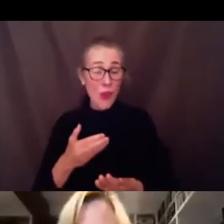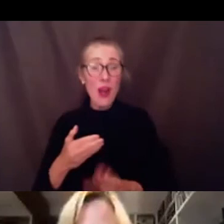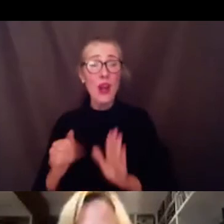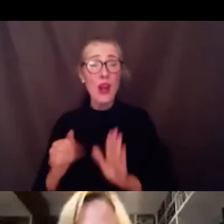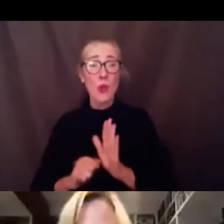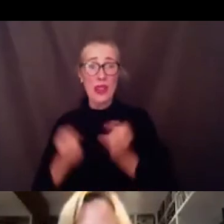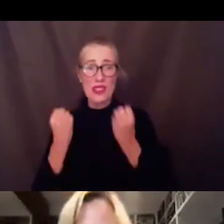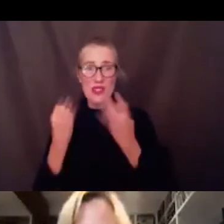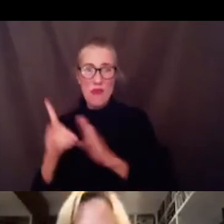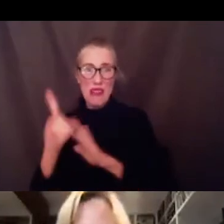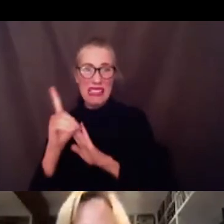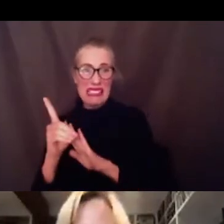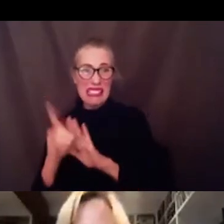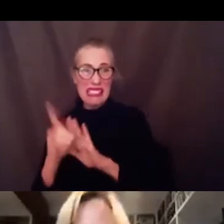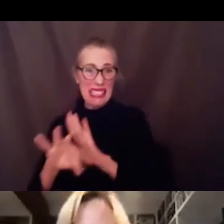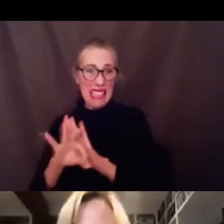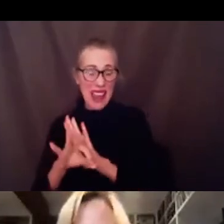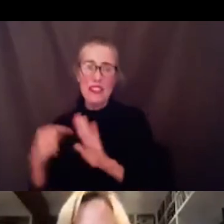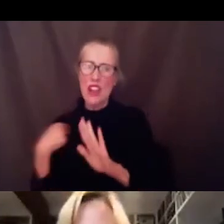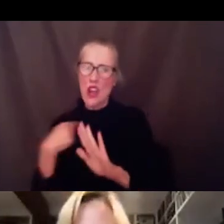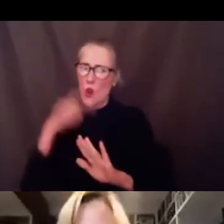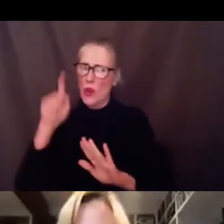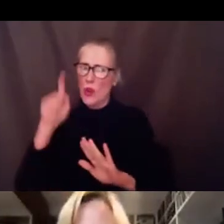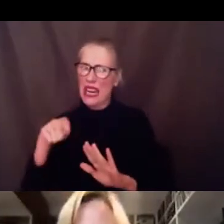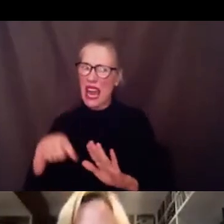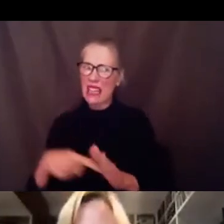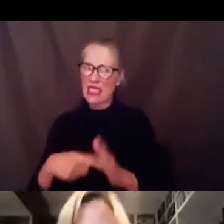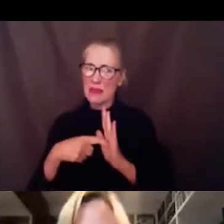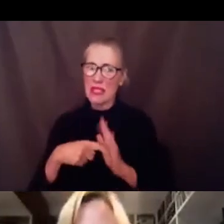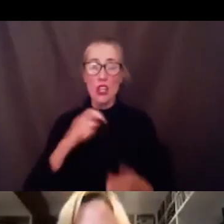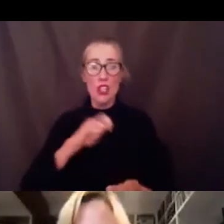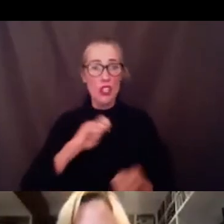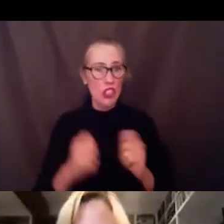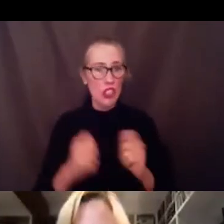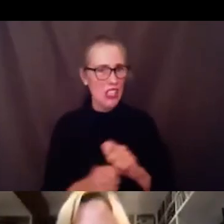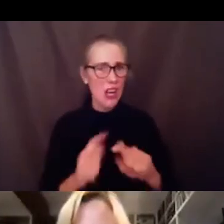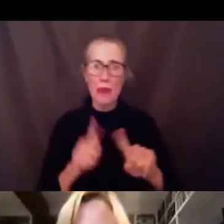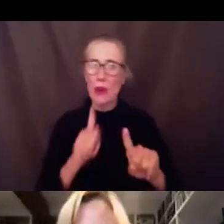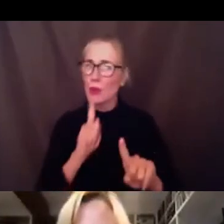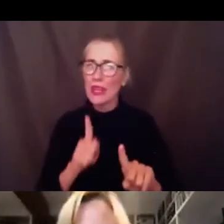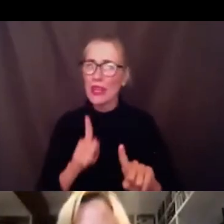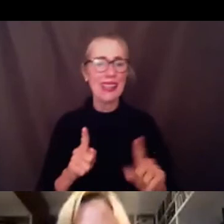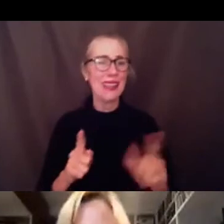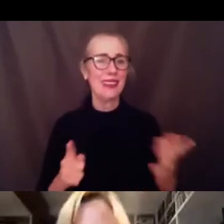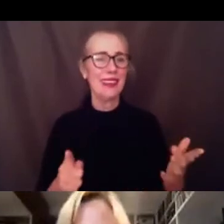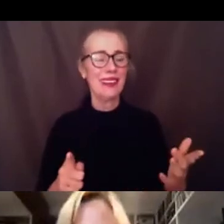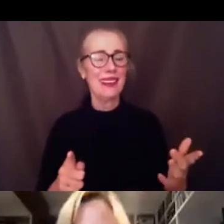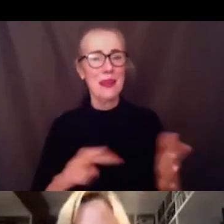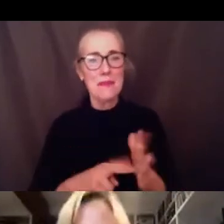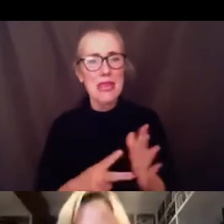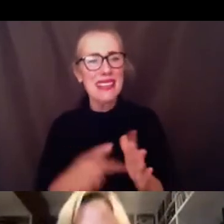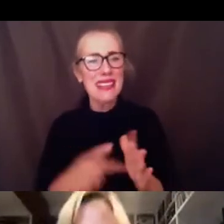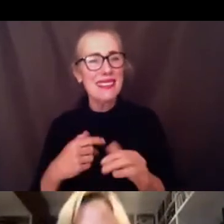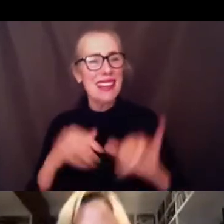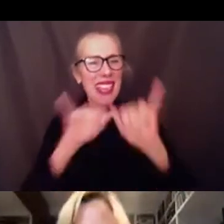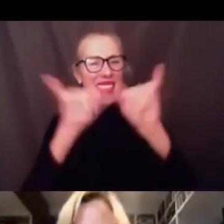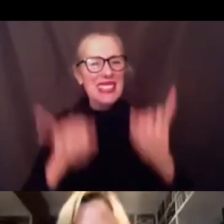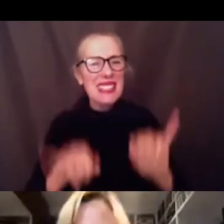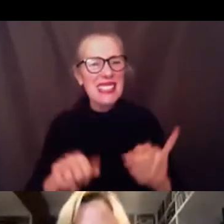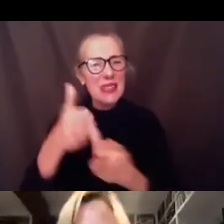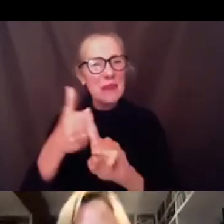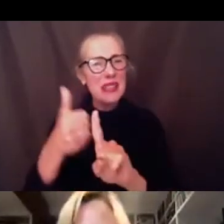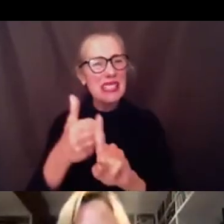our teachers who will be implementing it i want to make sure that everyone's clear that at the end of the day and by ed code a grade assigned is